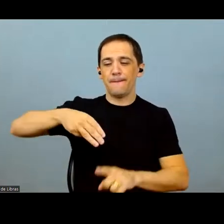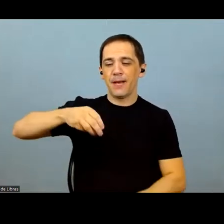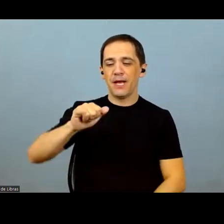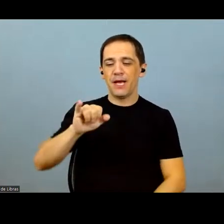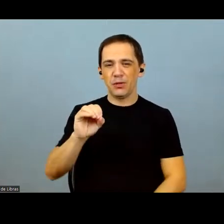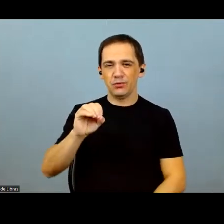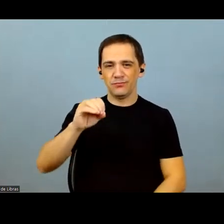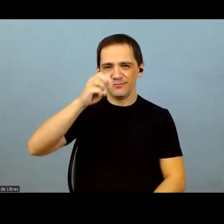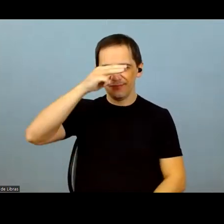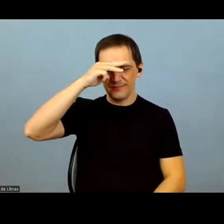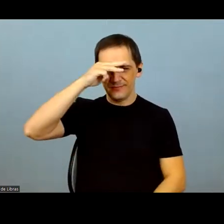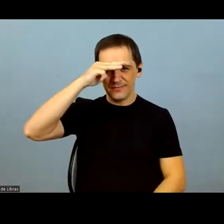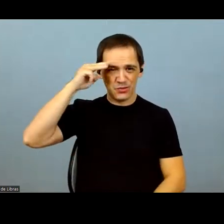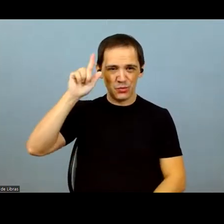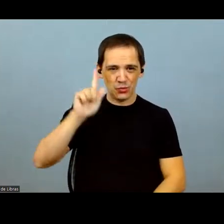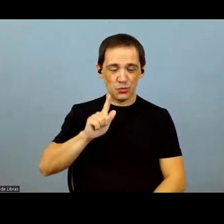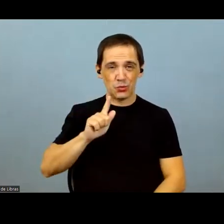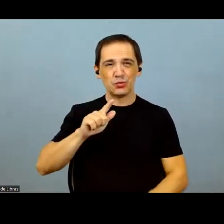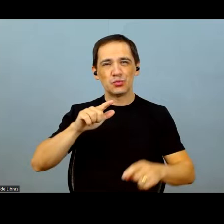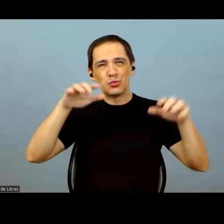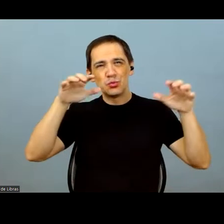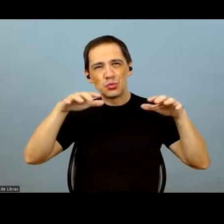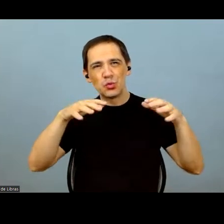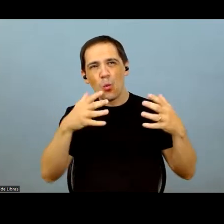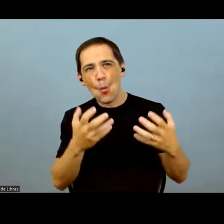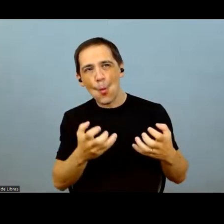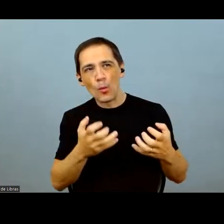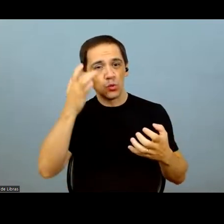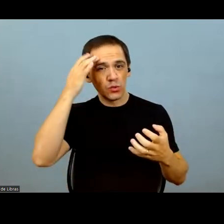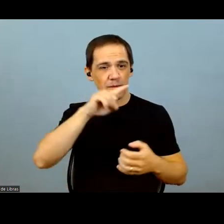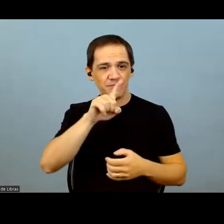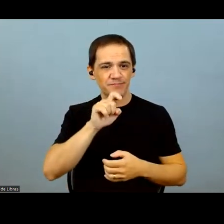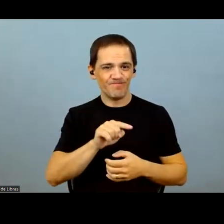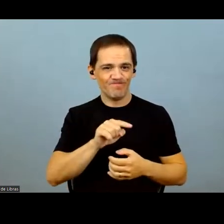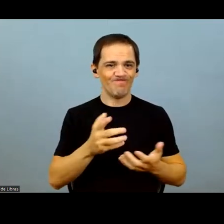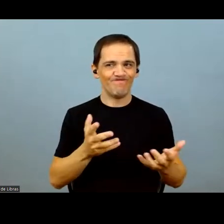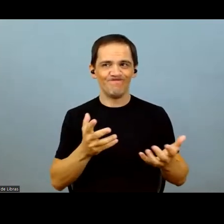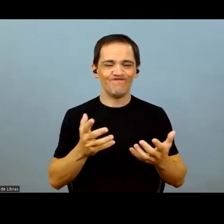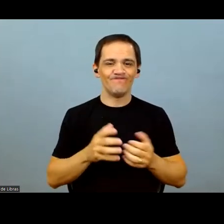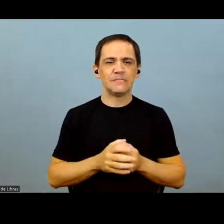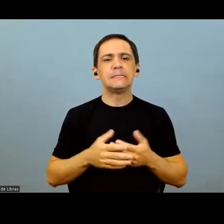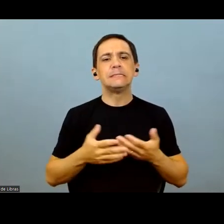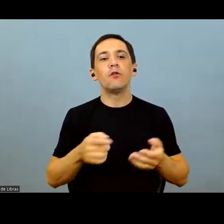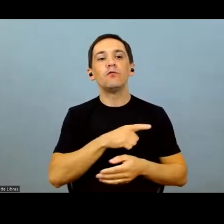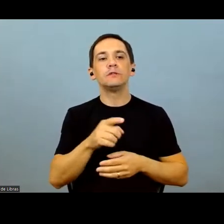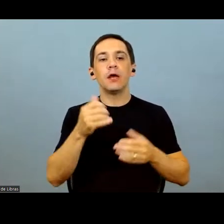May in Mato Grosso is still uncertain. There's some unpredictability. So,